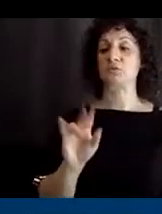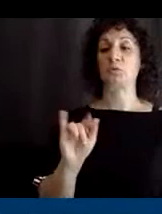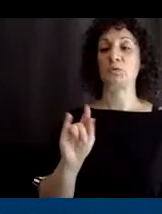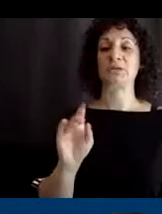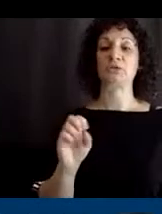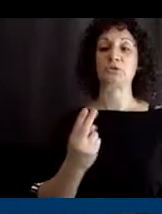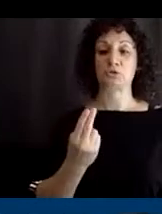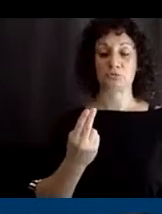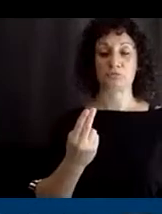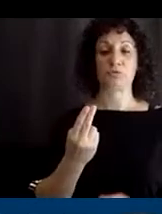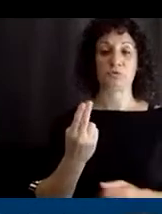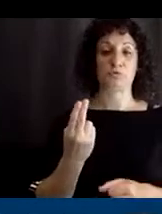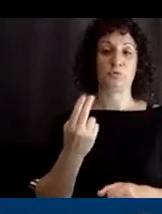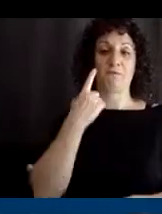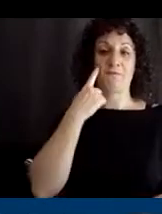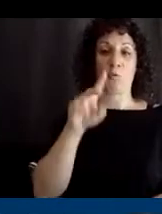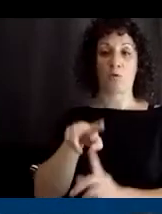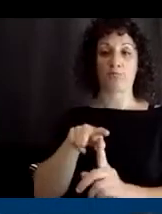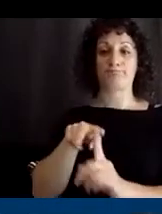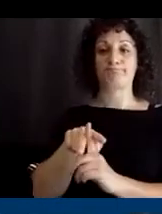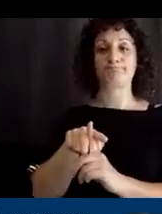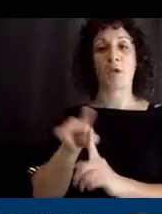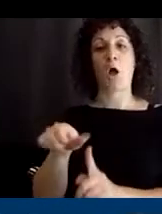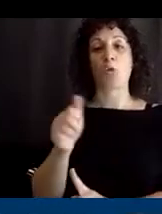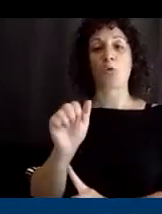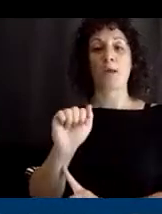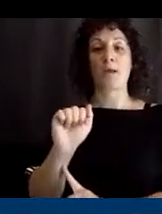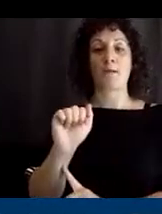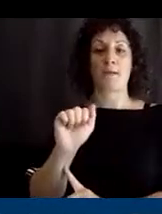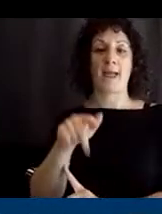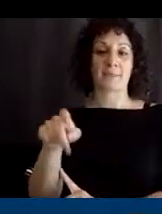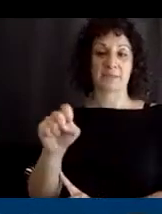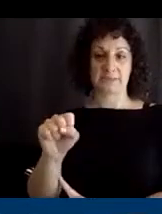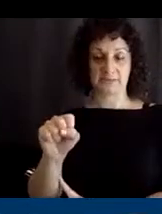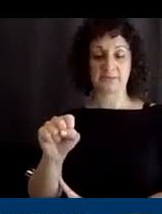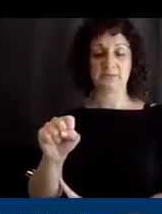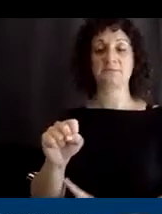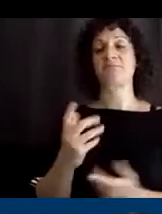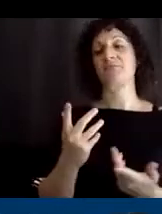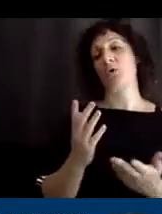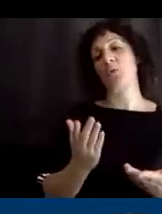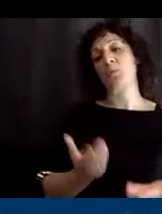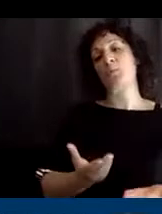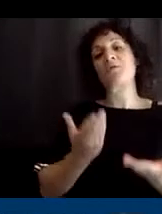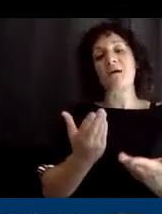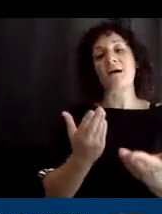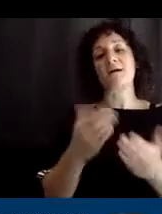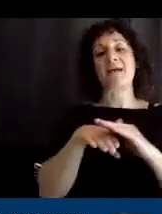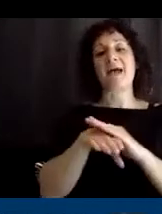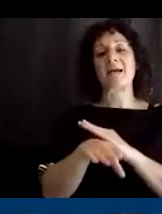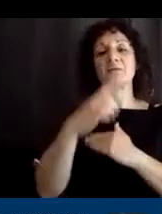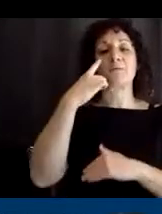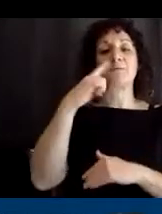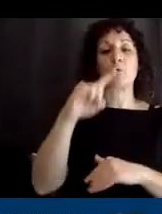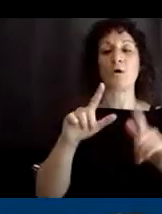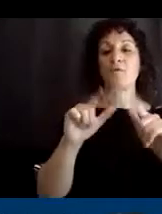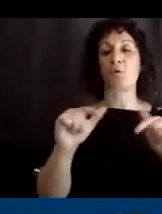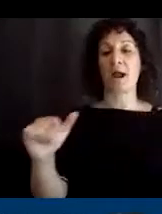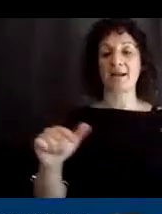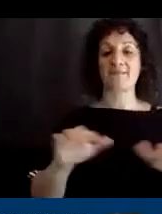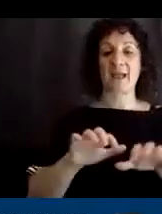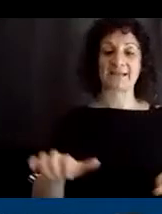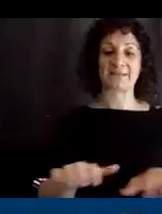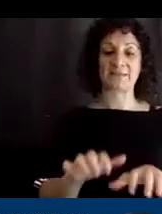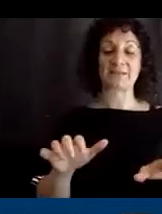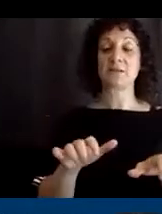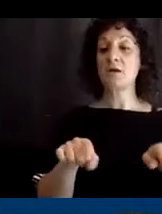other apps. Um, and then again, it just provides access to a variety of activities and it also, um,